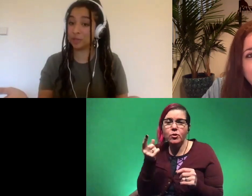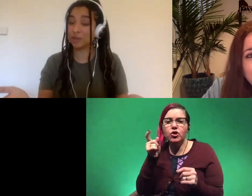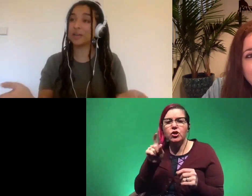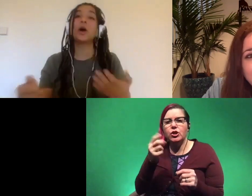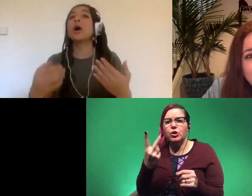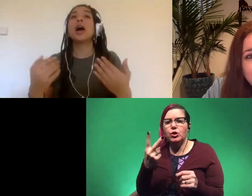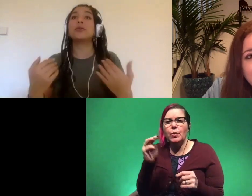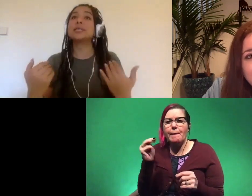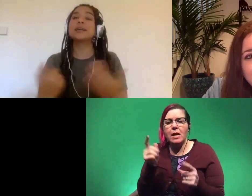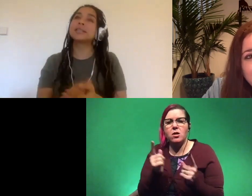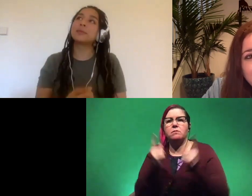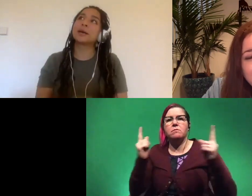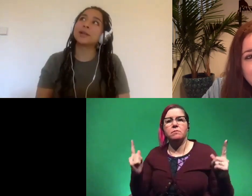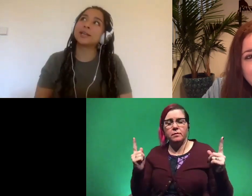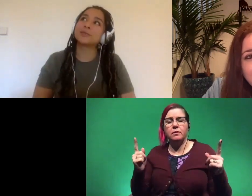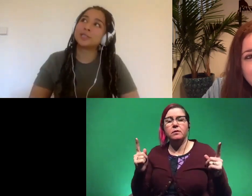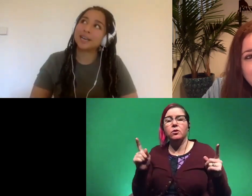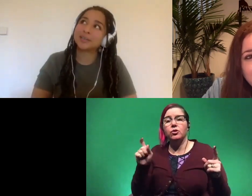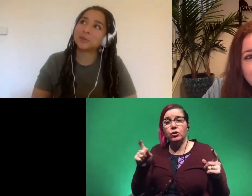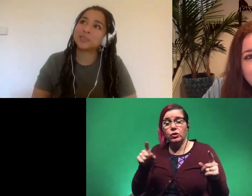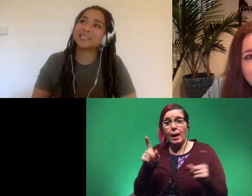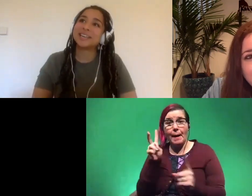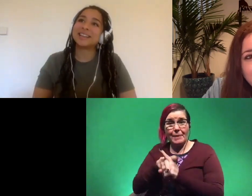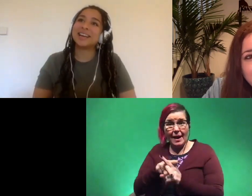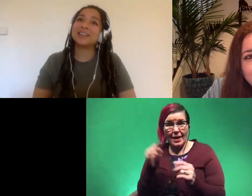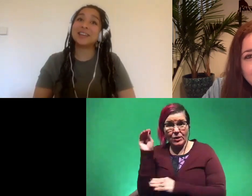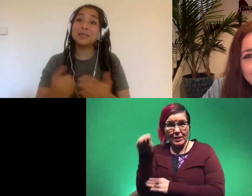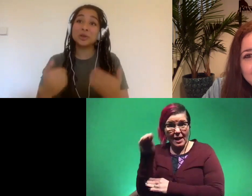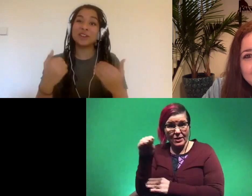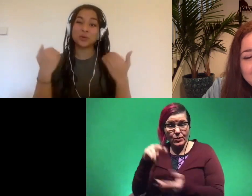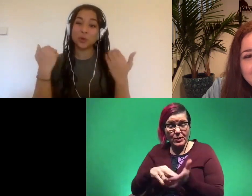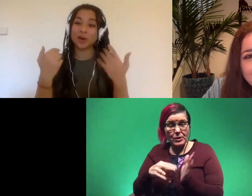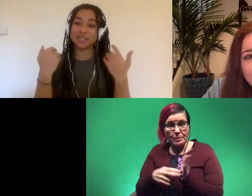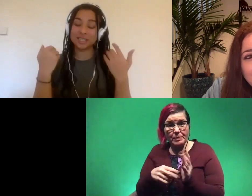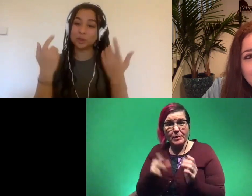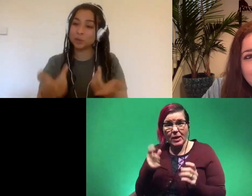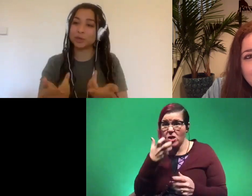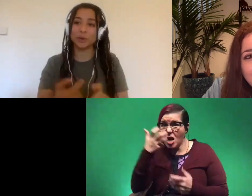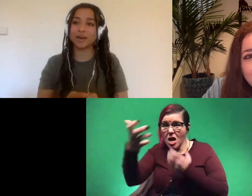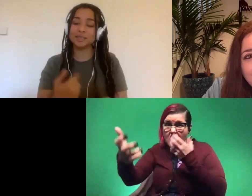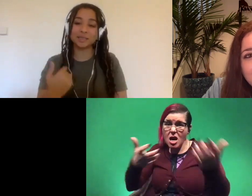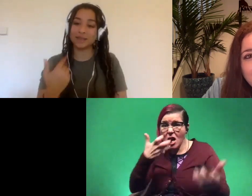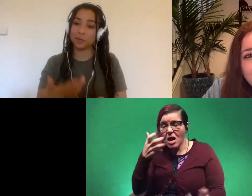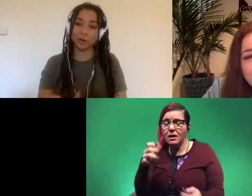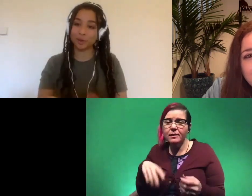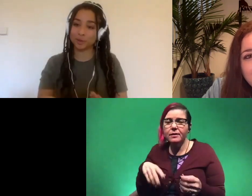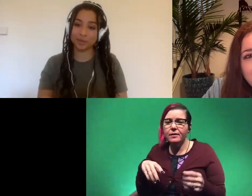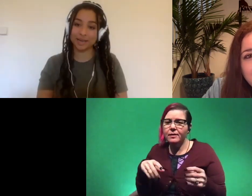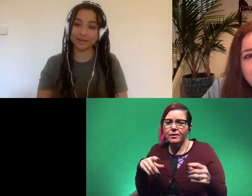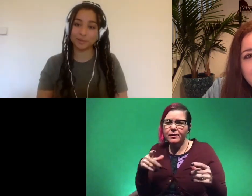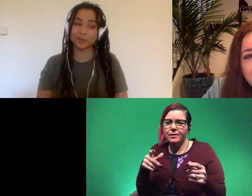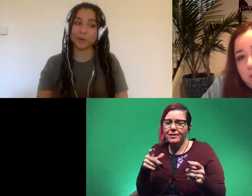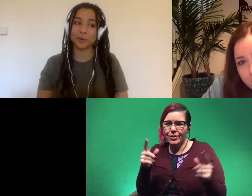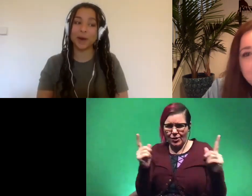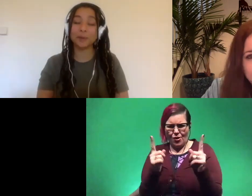away from each other if we say the same thing applies for dinosaurs then that means you have to roar at someone two meters away and it seems at that point you might as well